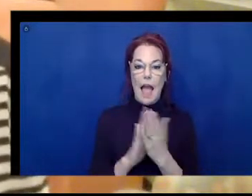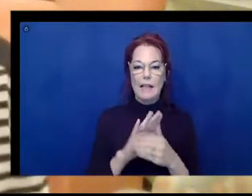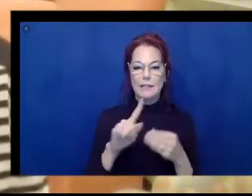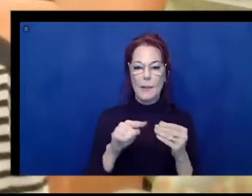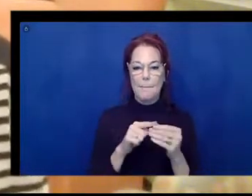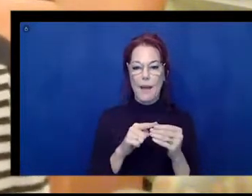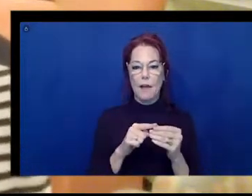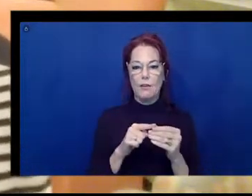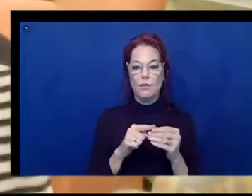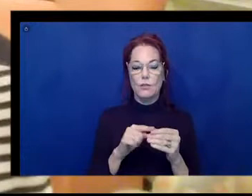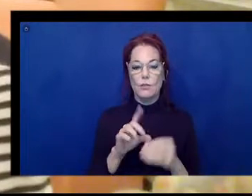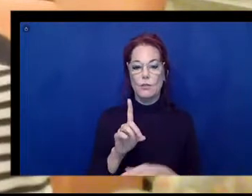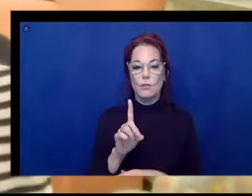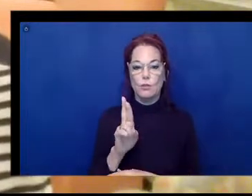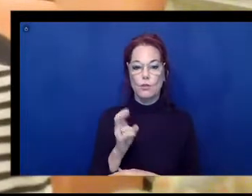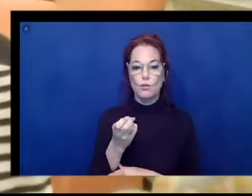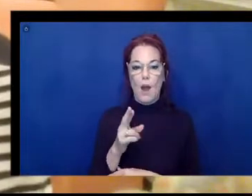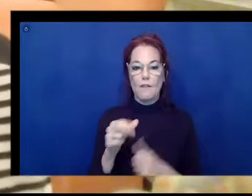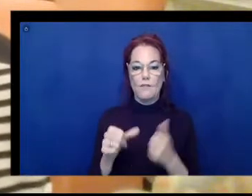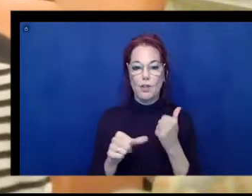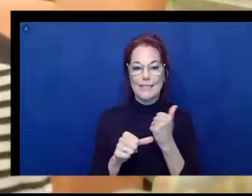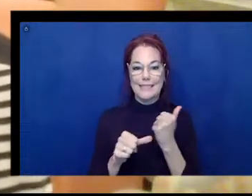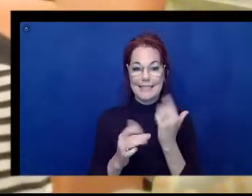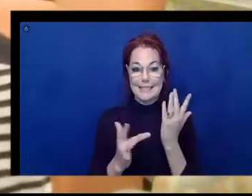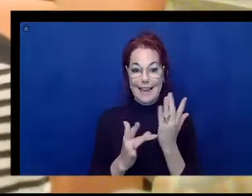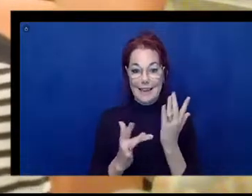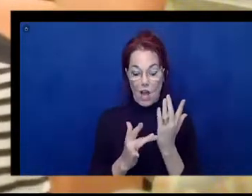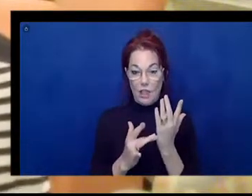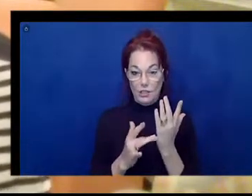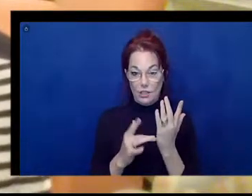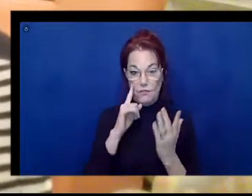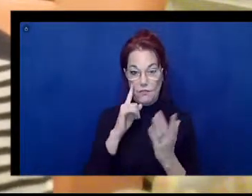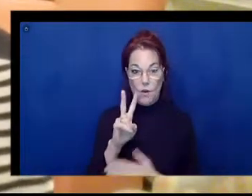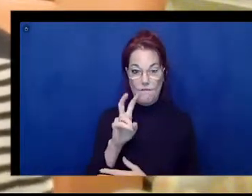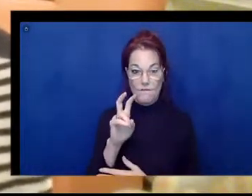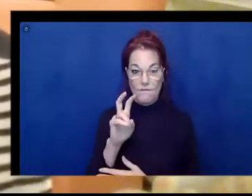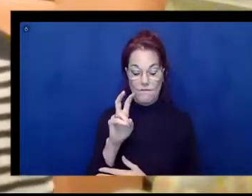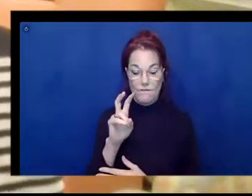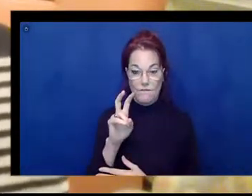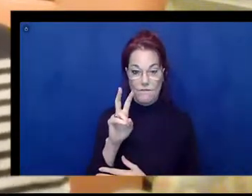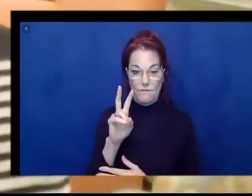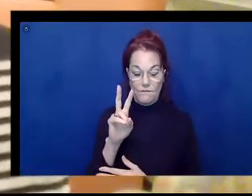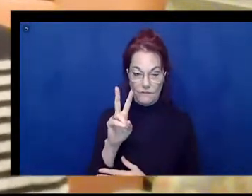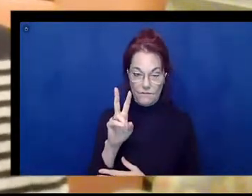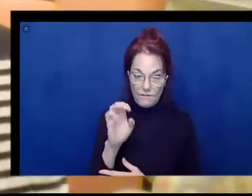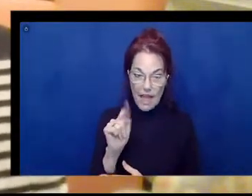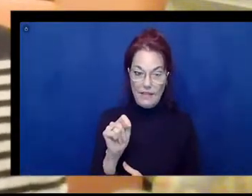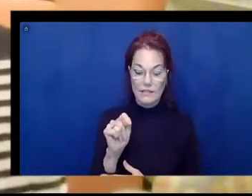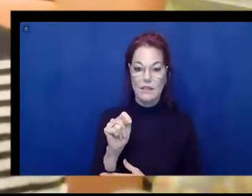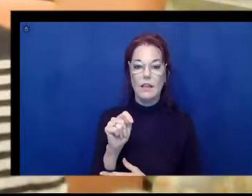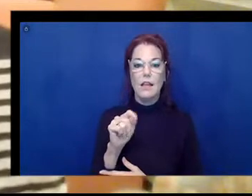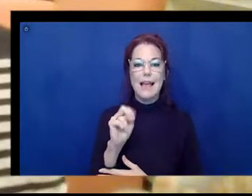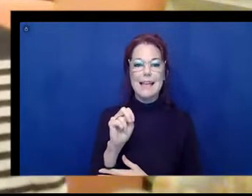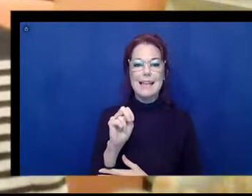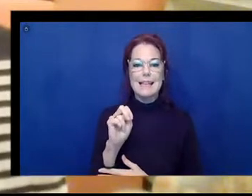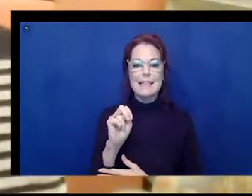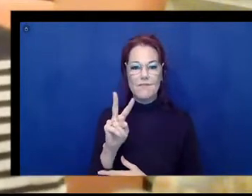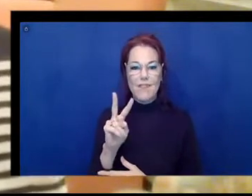for disabled veterans. Because Nevada, have 225,000 veterans. But we're getting all this assisted